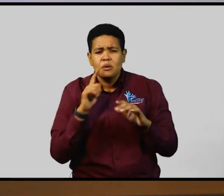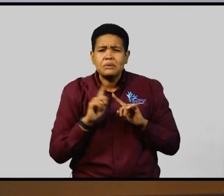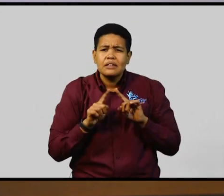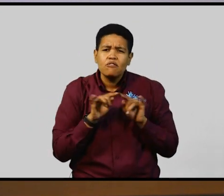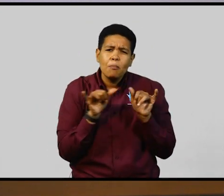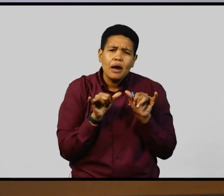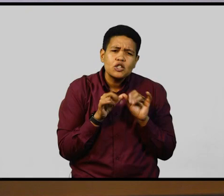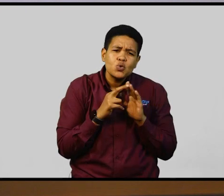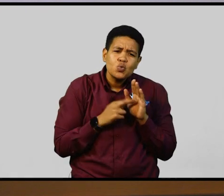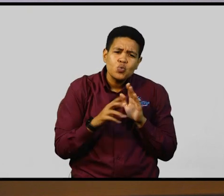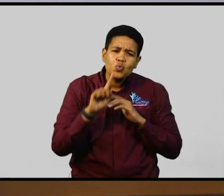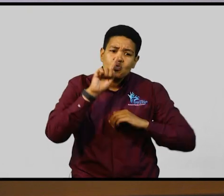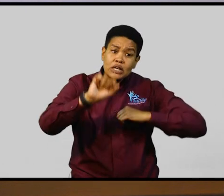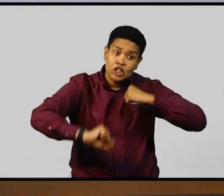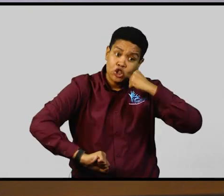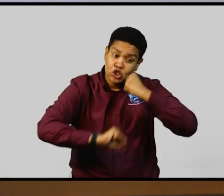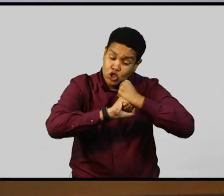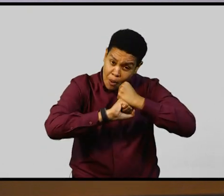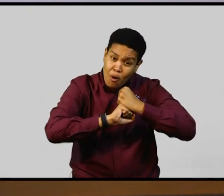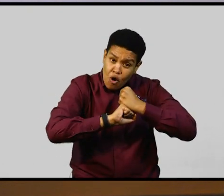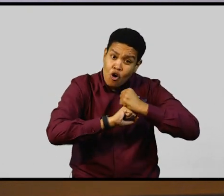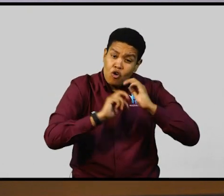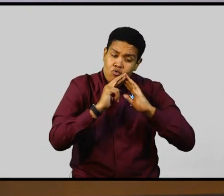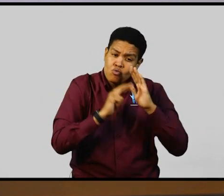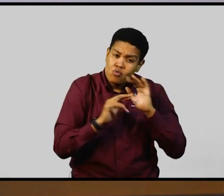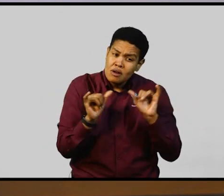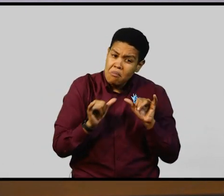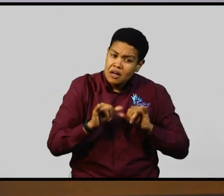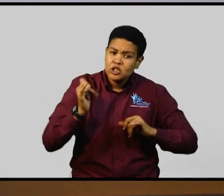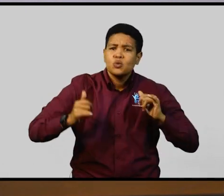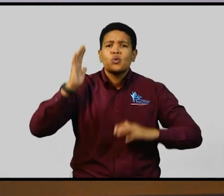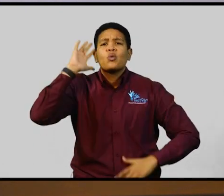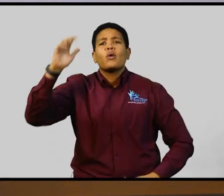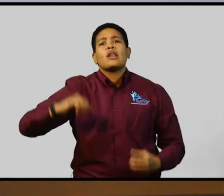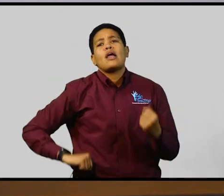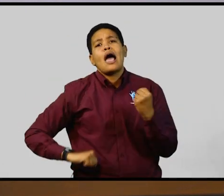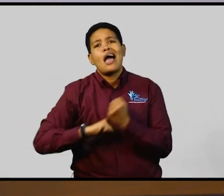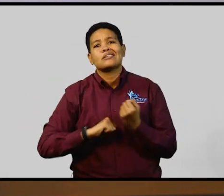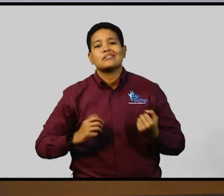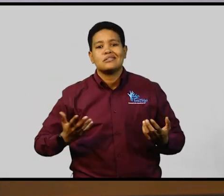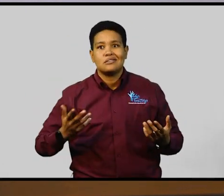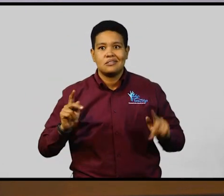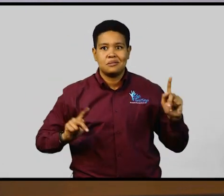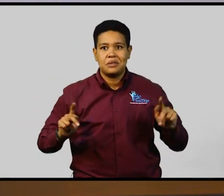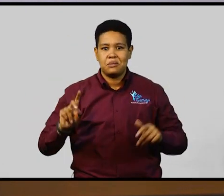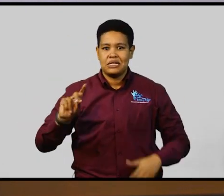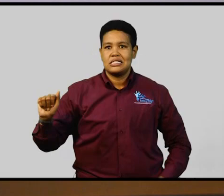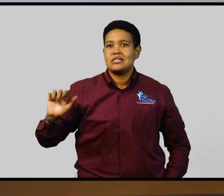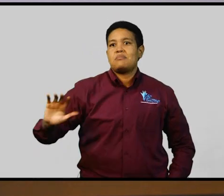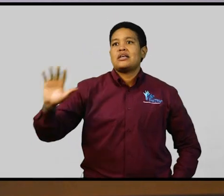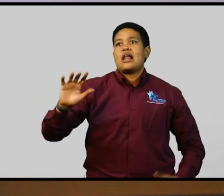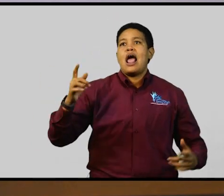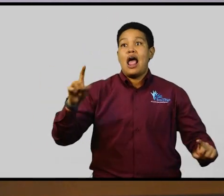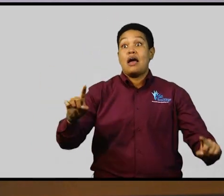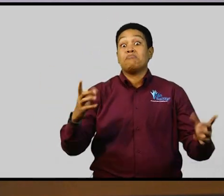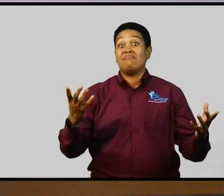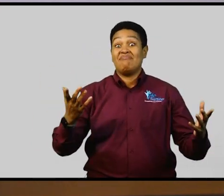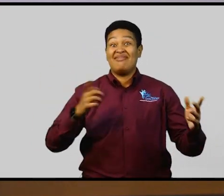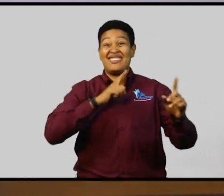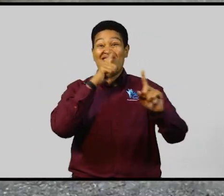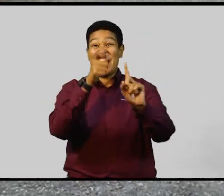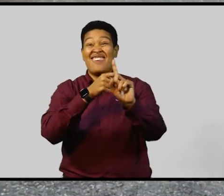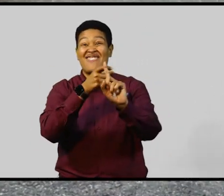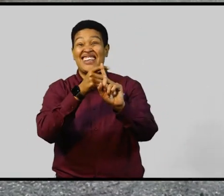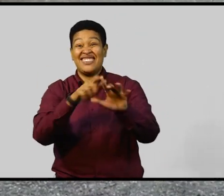support measures that will assist the person with disabilities in effectively carrying